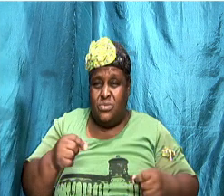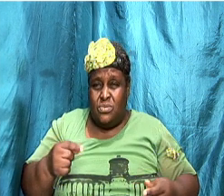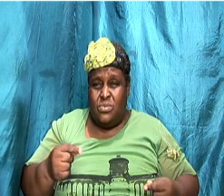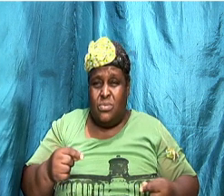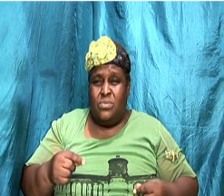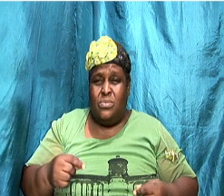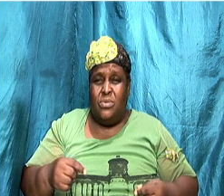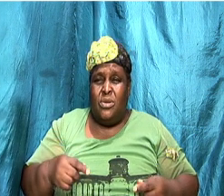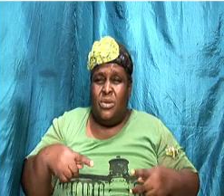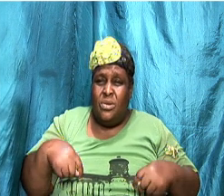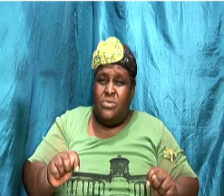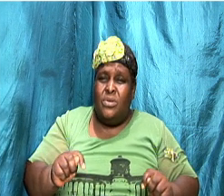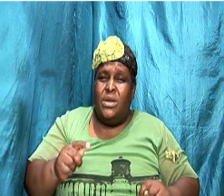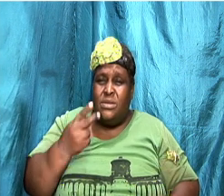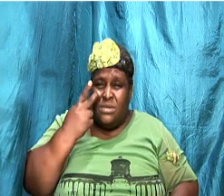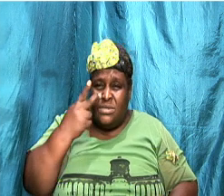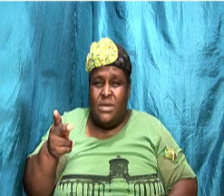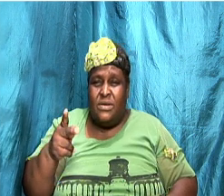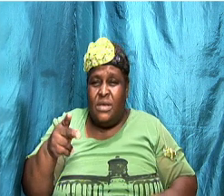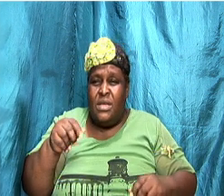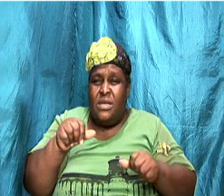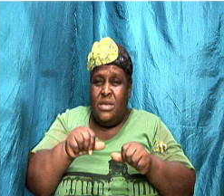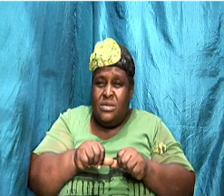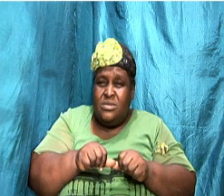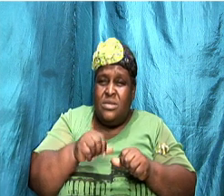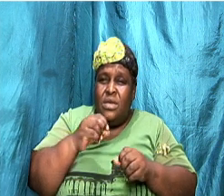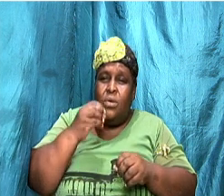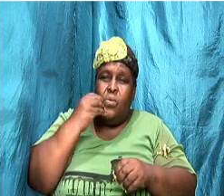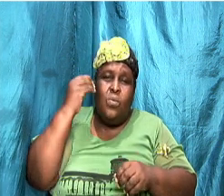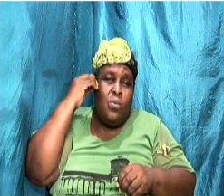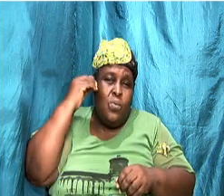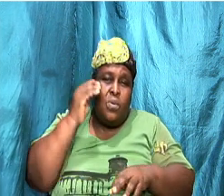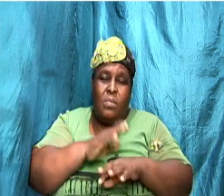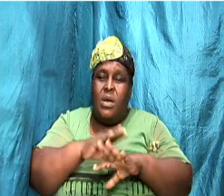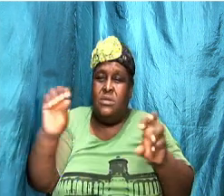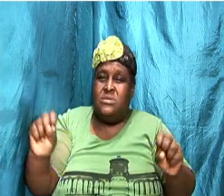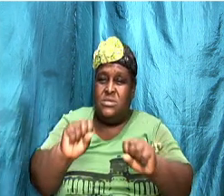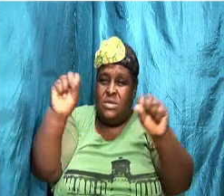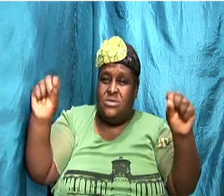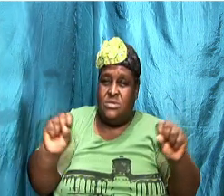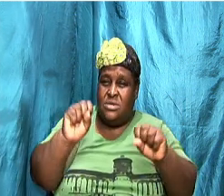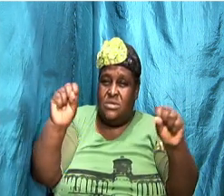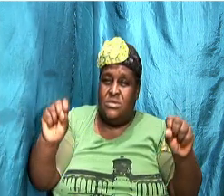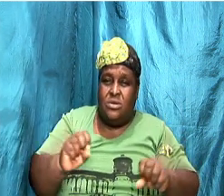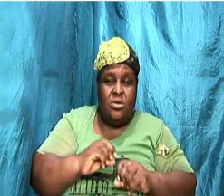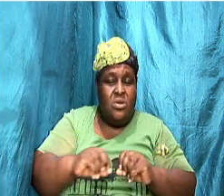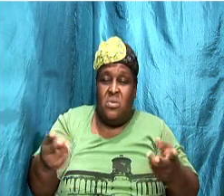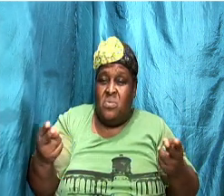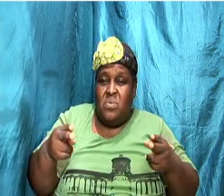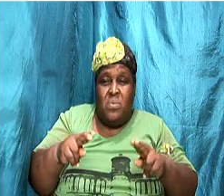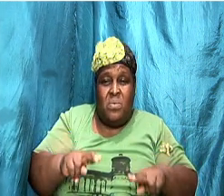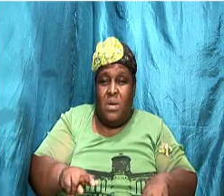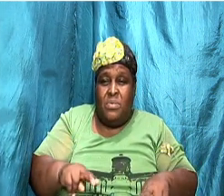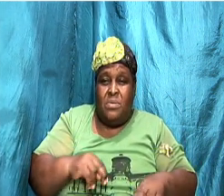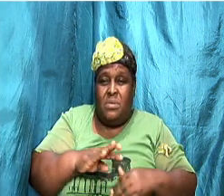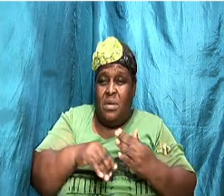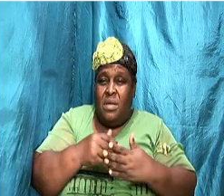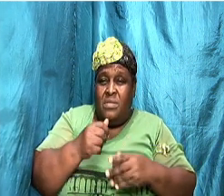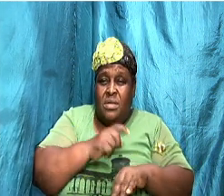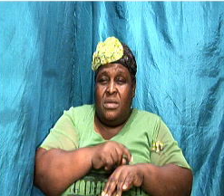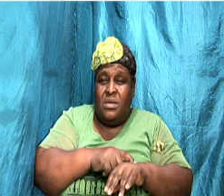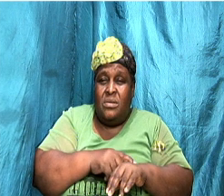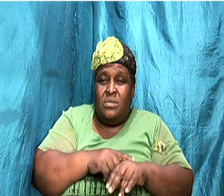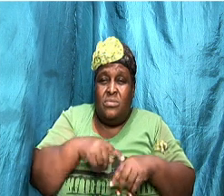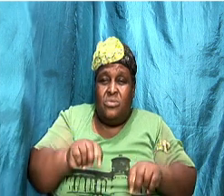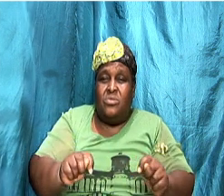see if I can stay home on Saturdays it don't happen all the time but on Saturday I try to